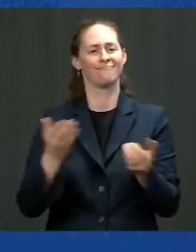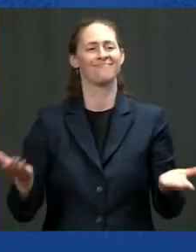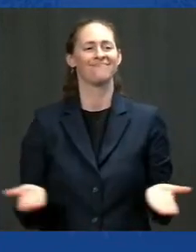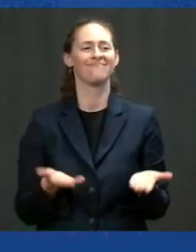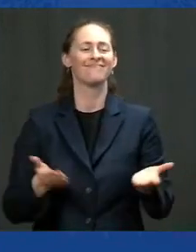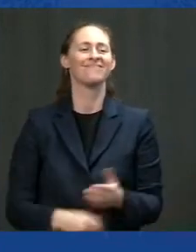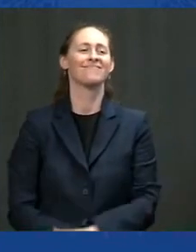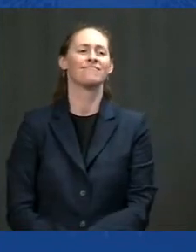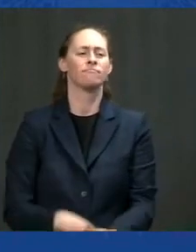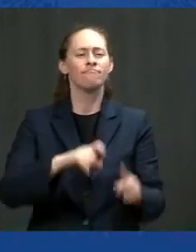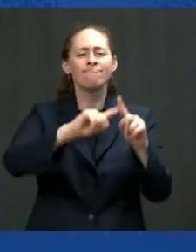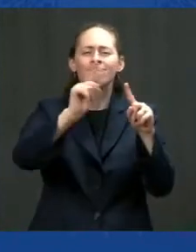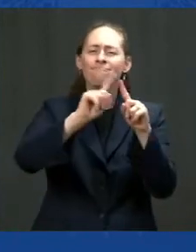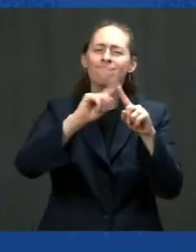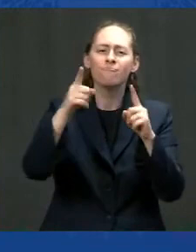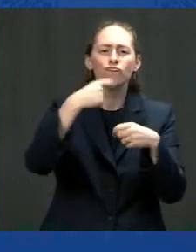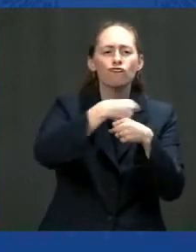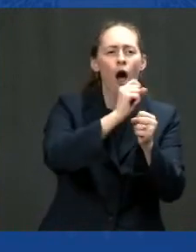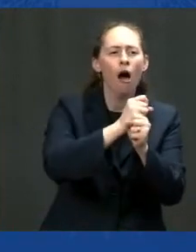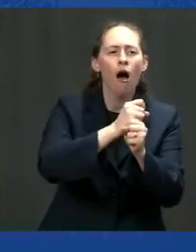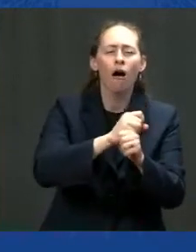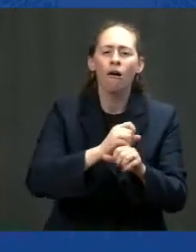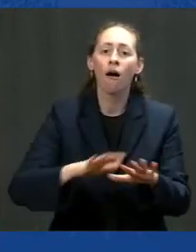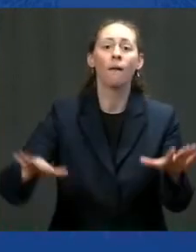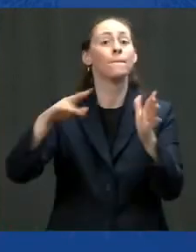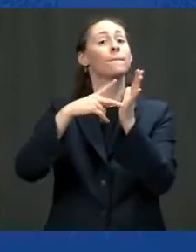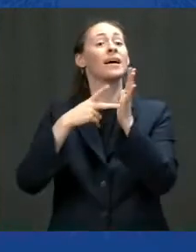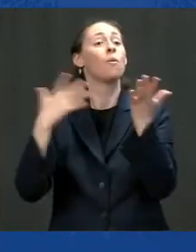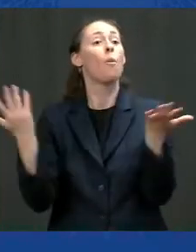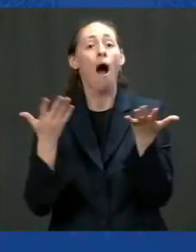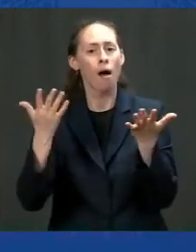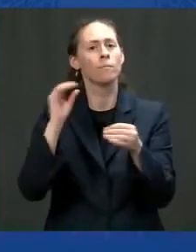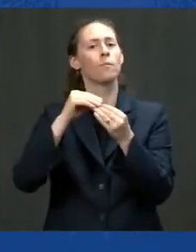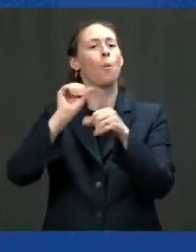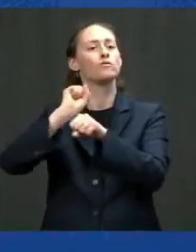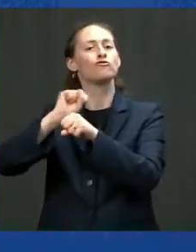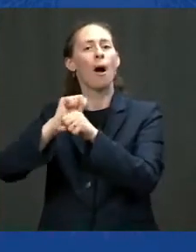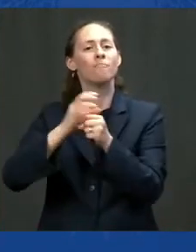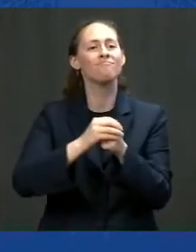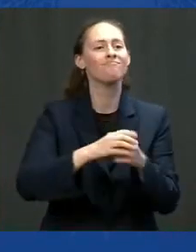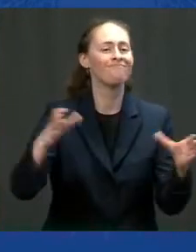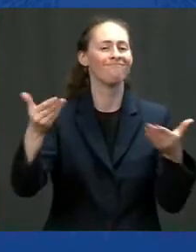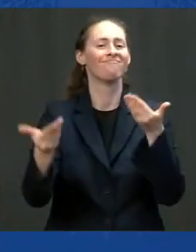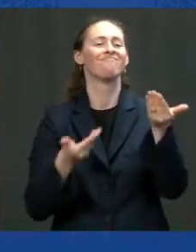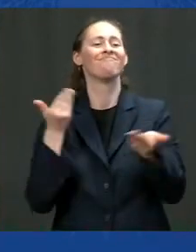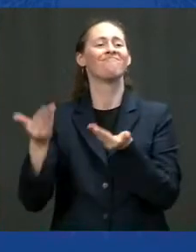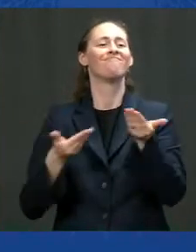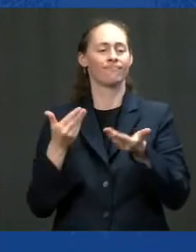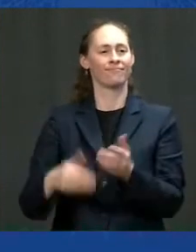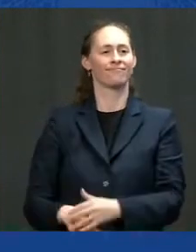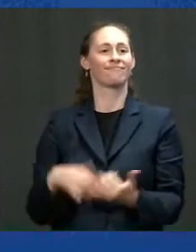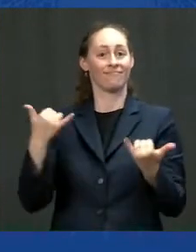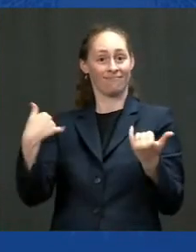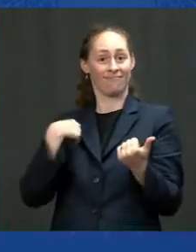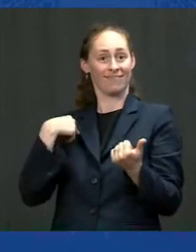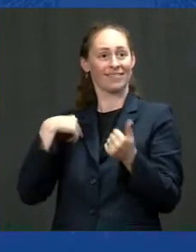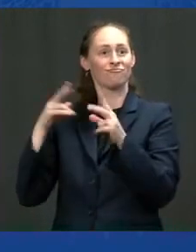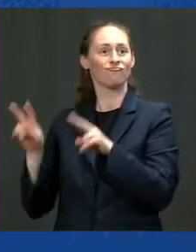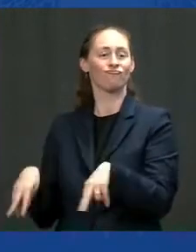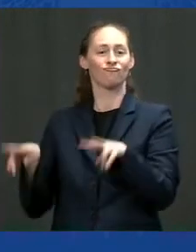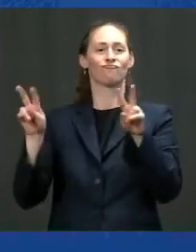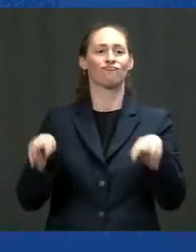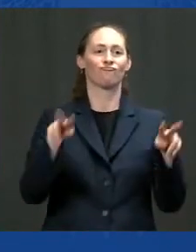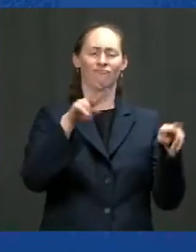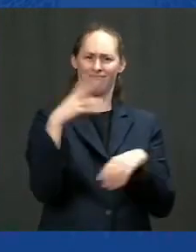will support more jobs and more small businesses. For example, I had a tour today. A lovely lady showing me in the